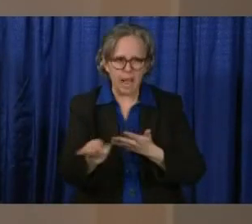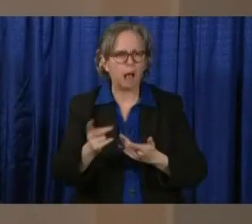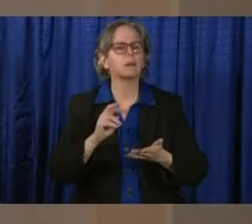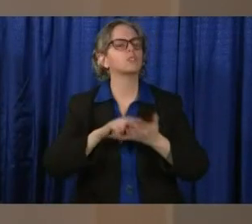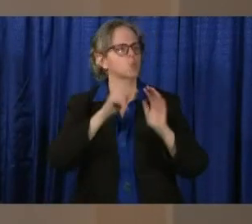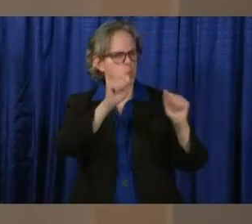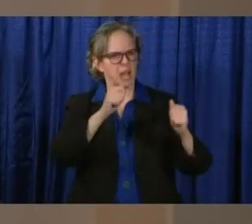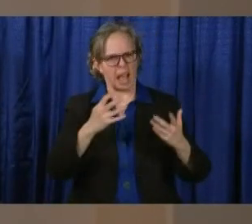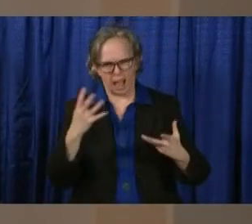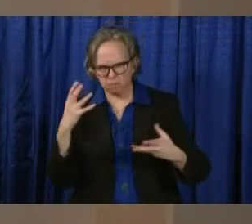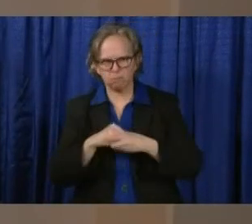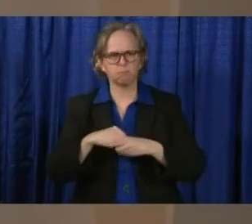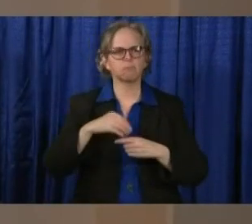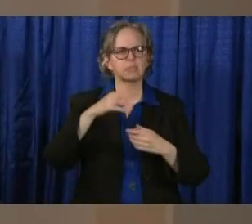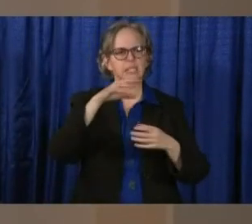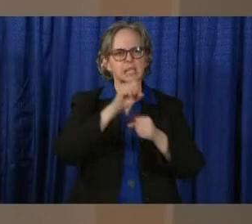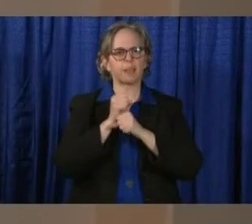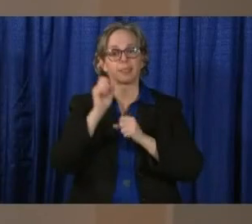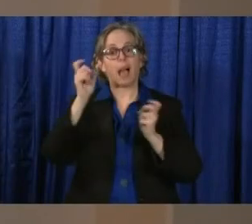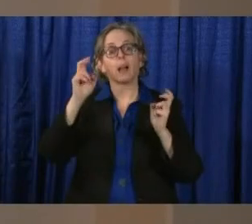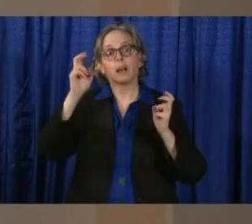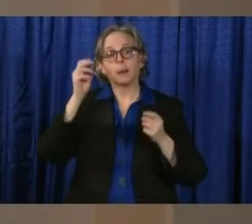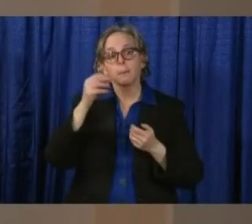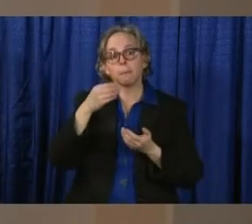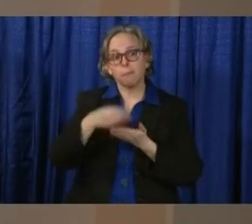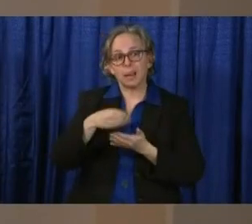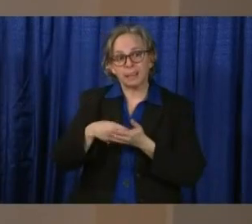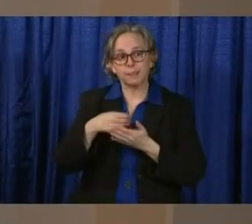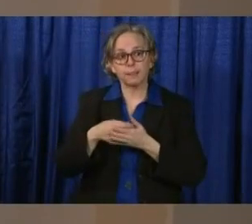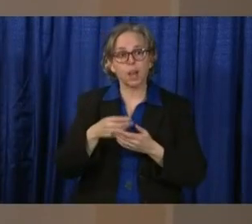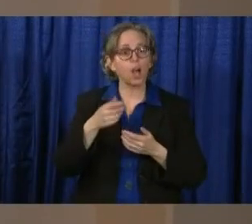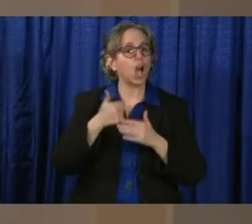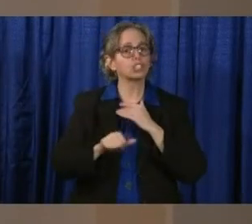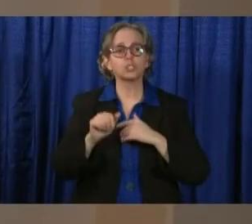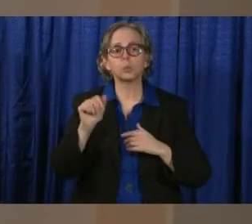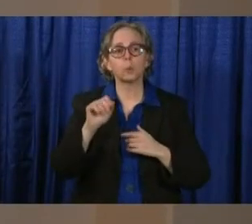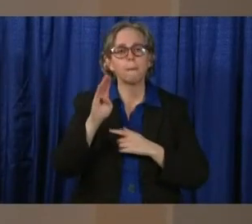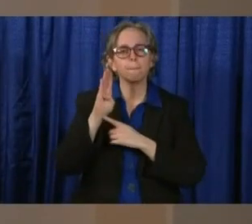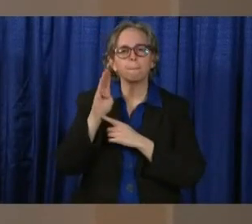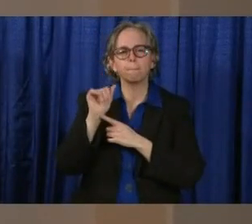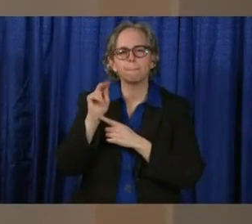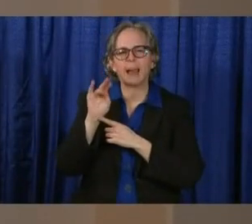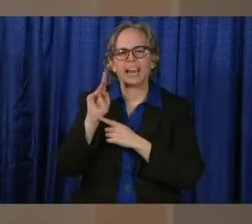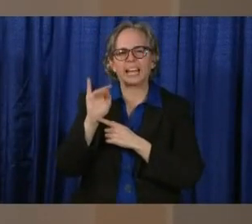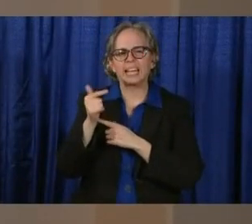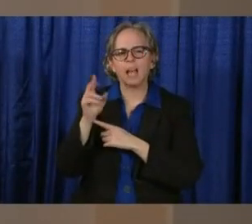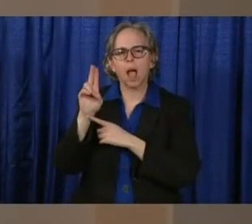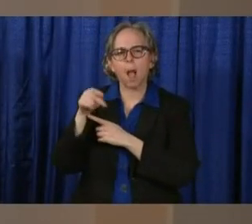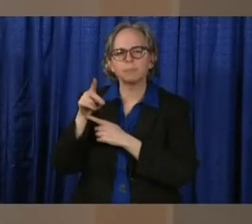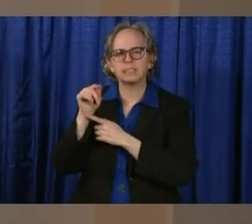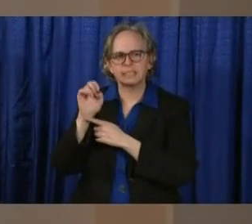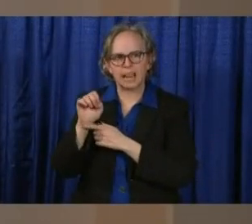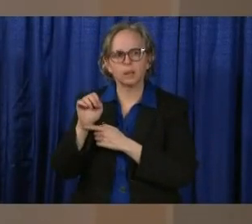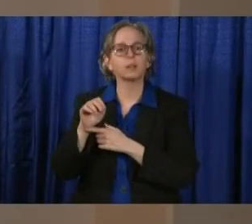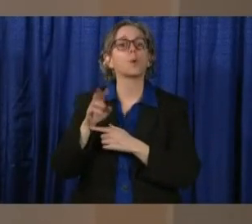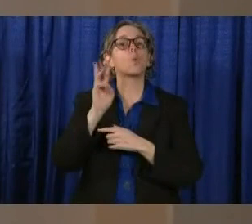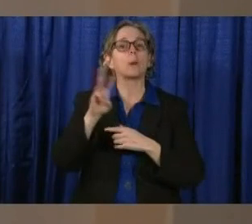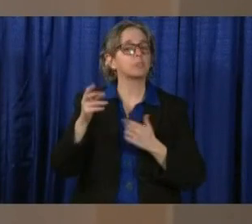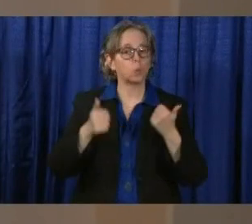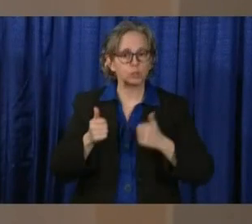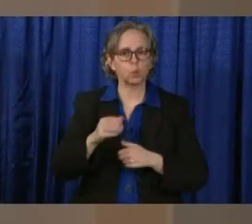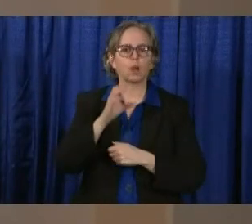be under the banking update provision on the coronavirus.ohio.gov slash business help